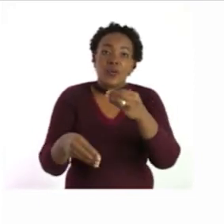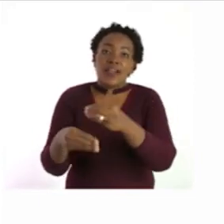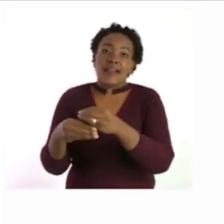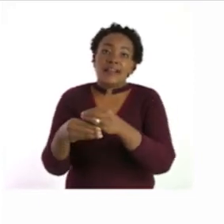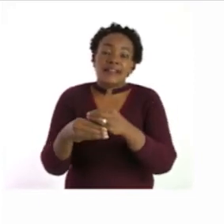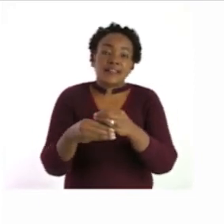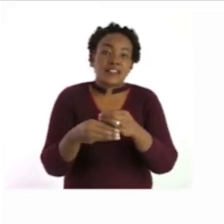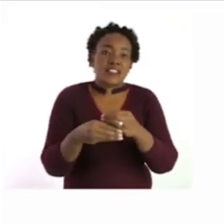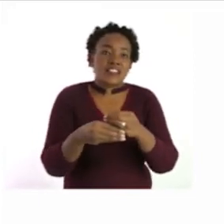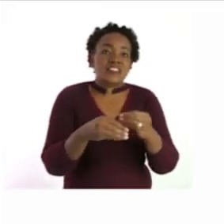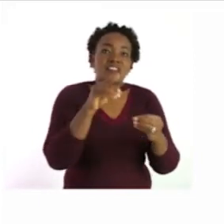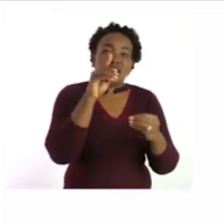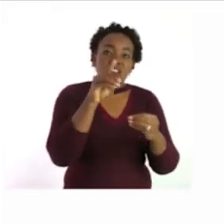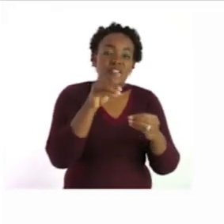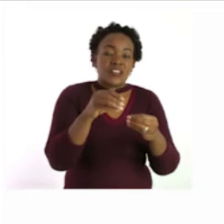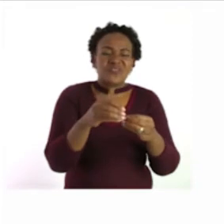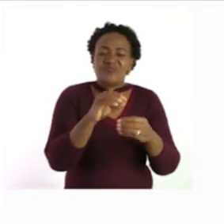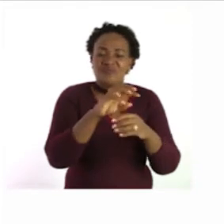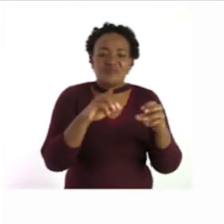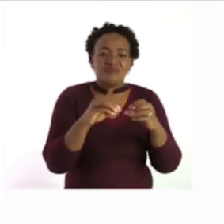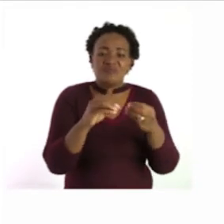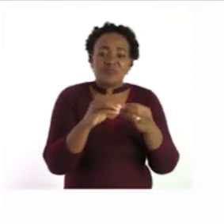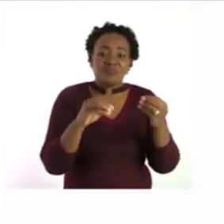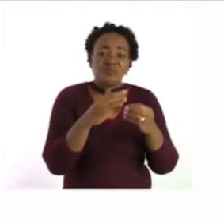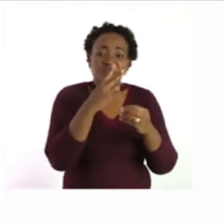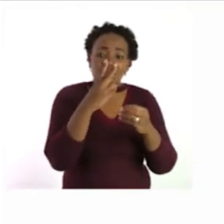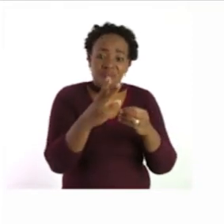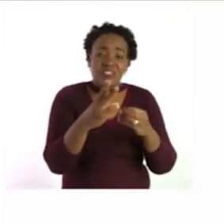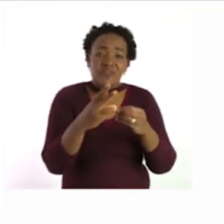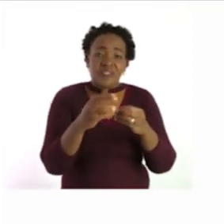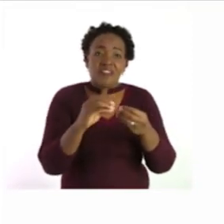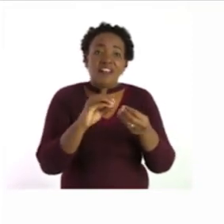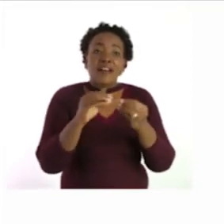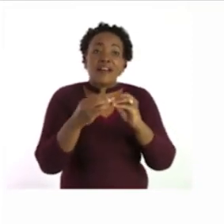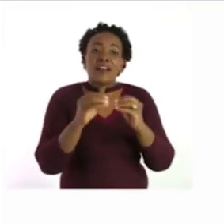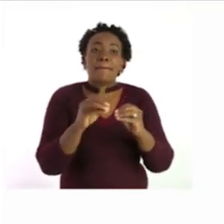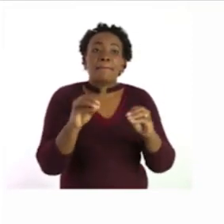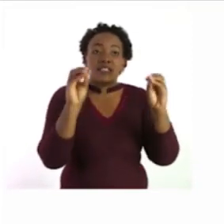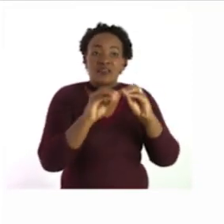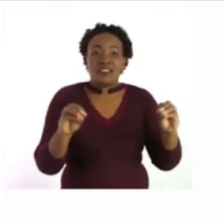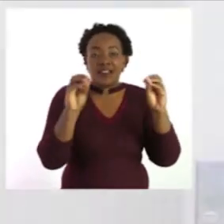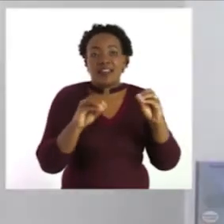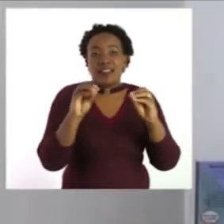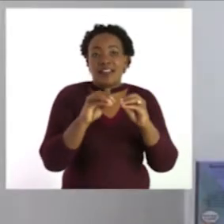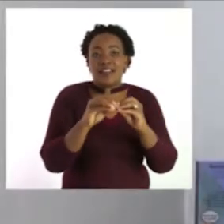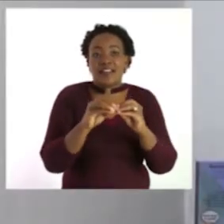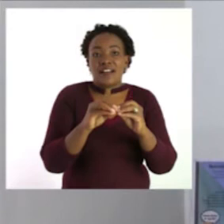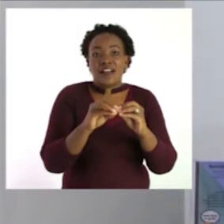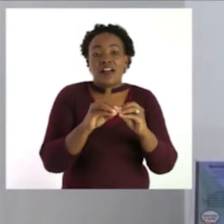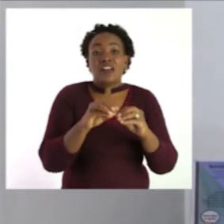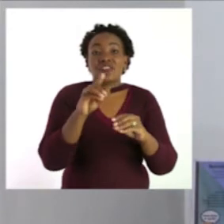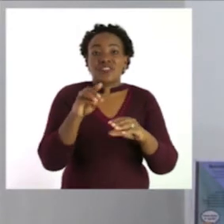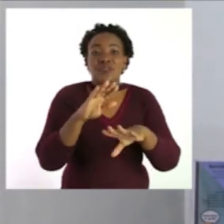Bridging means finding the missing number. Okay. I'm going to do an